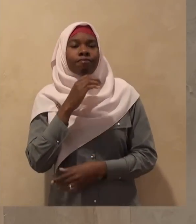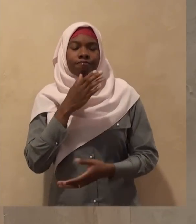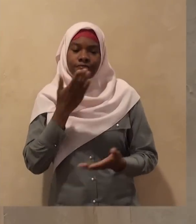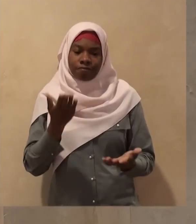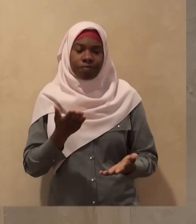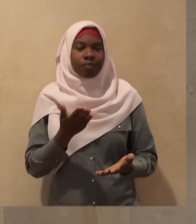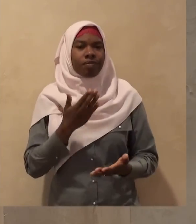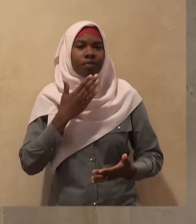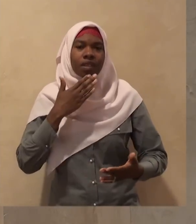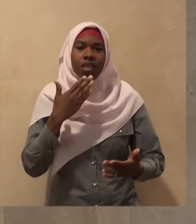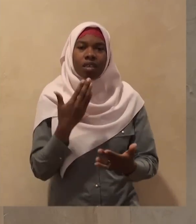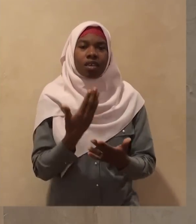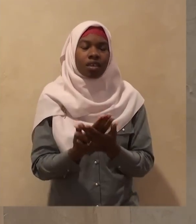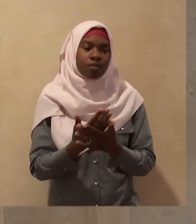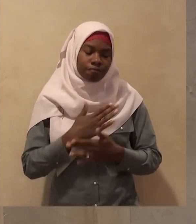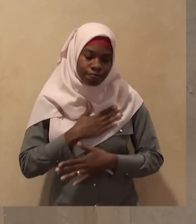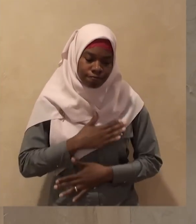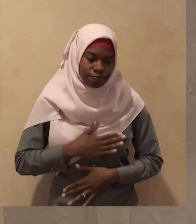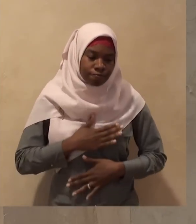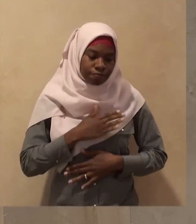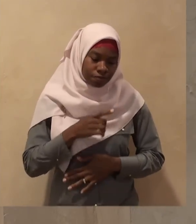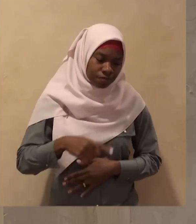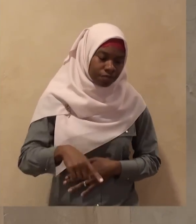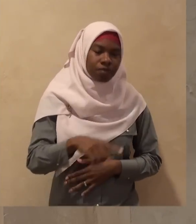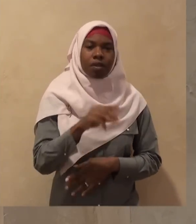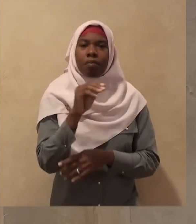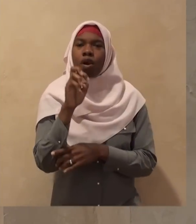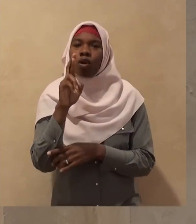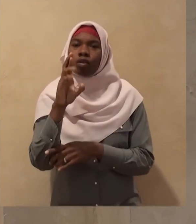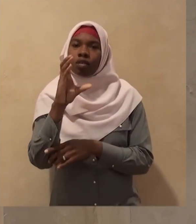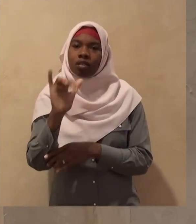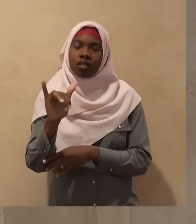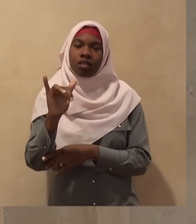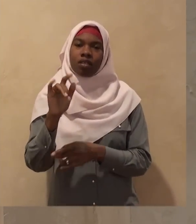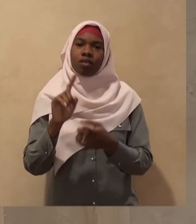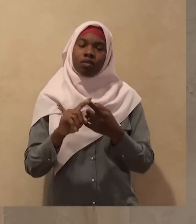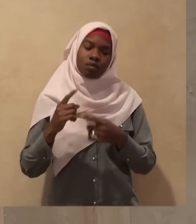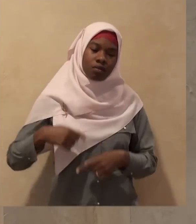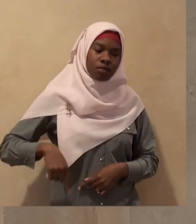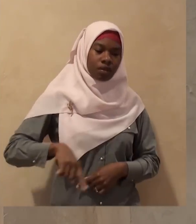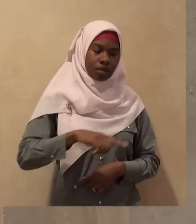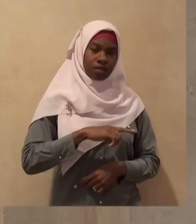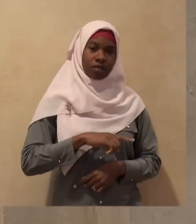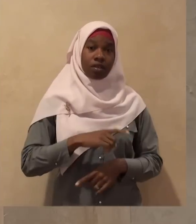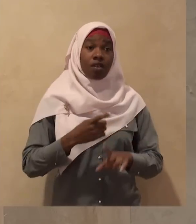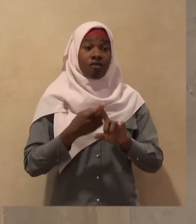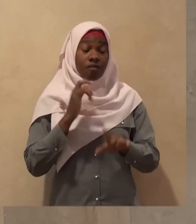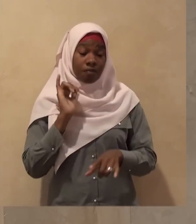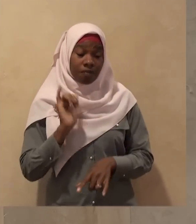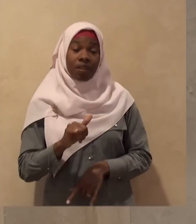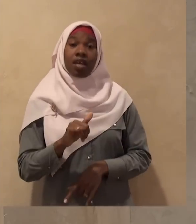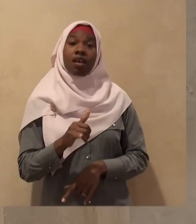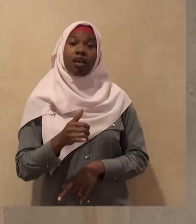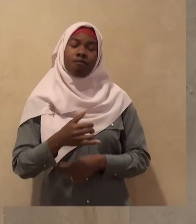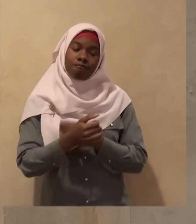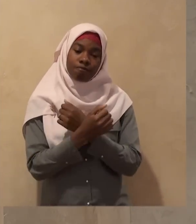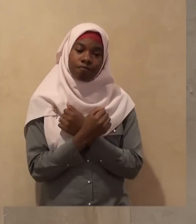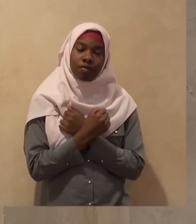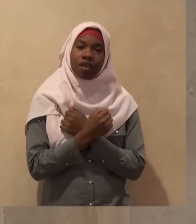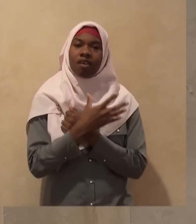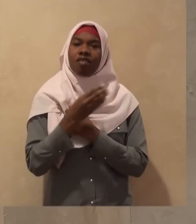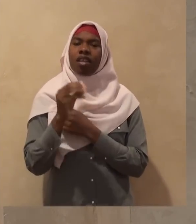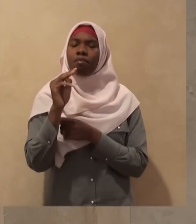out of his immense mercy and out of his immense love for his slave Allah subhanahu wa ta'ala